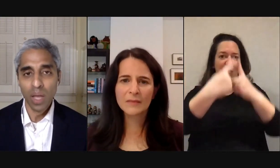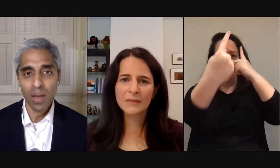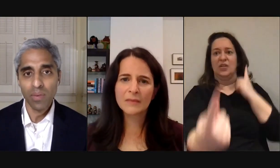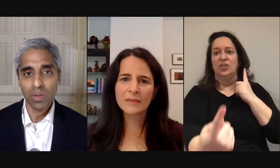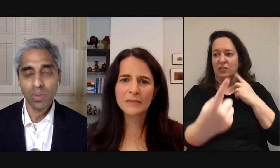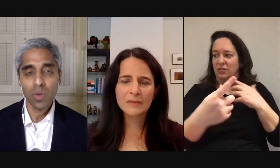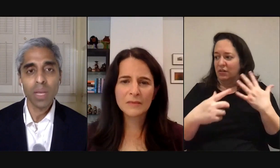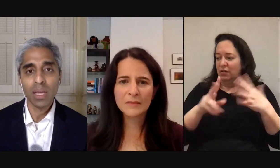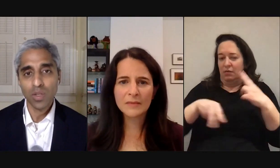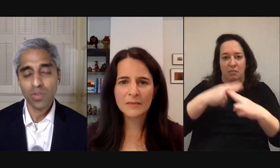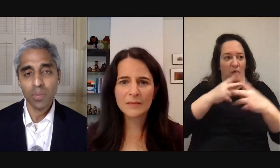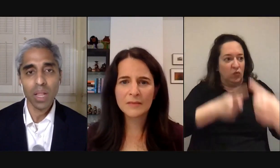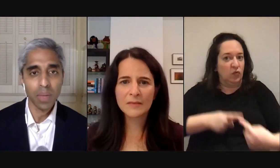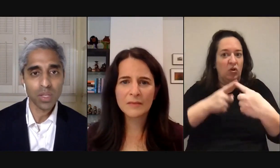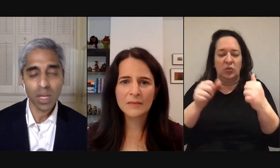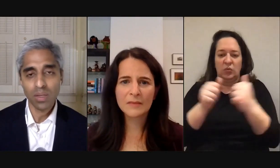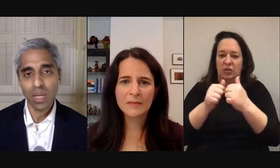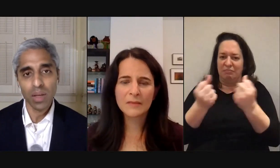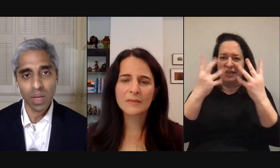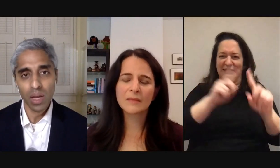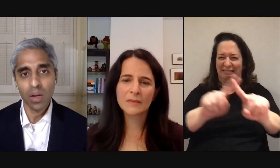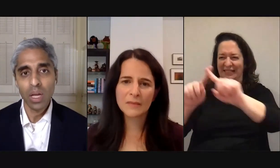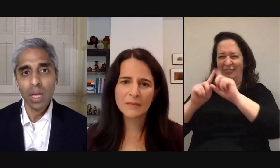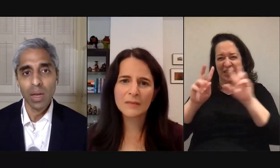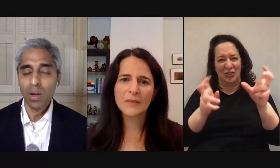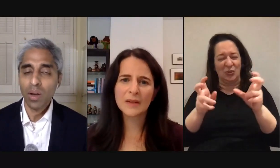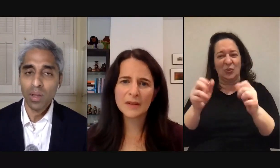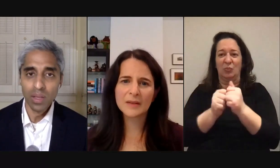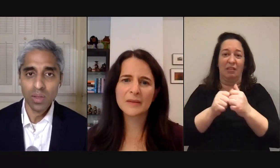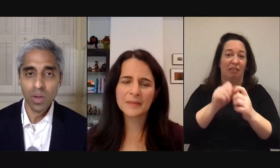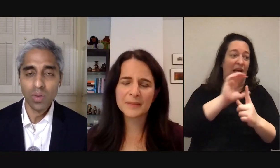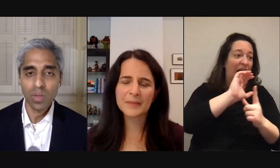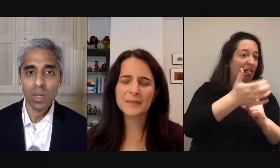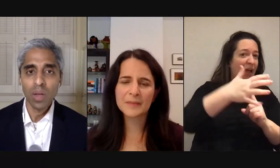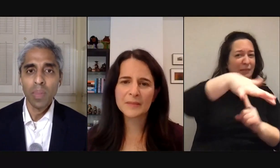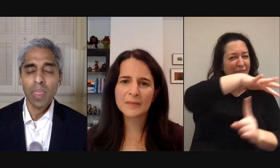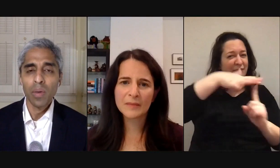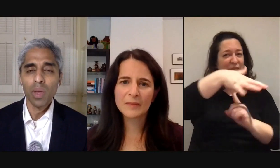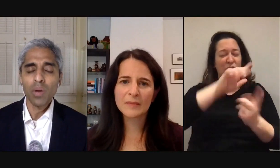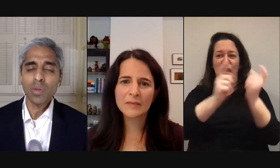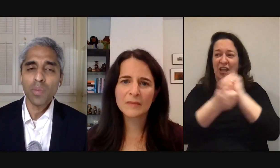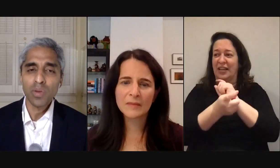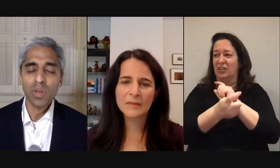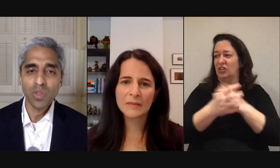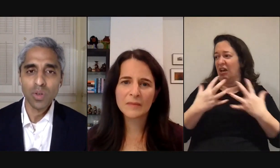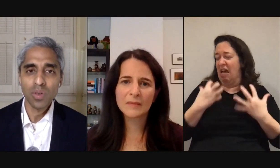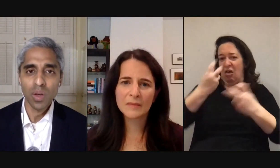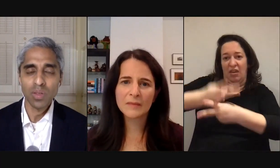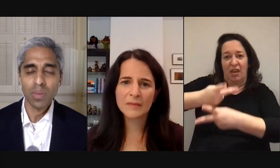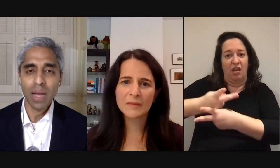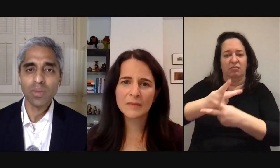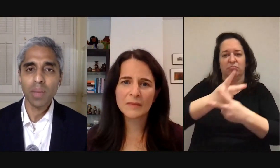struggles we have with so many issues from climate change to health care and on and on the list goes and we also were most